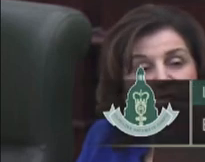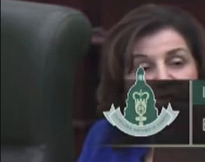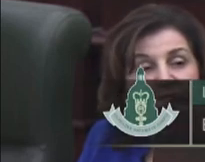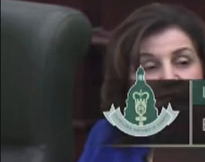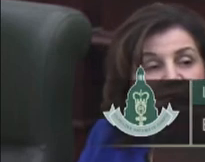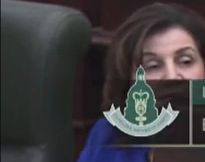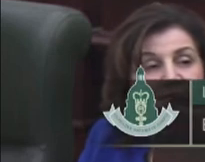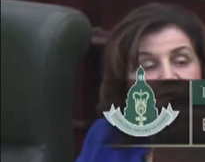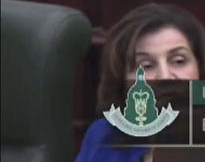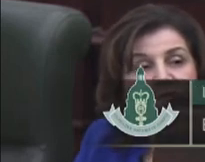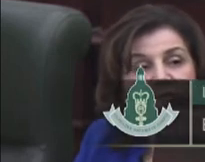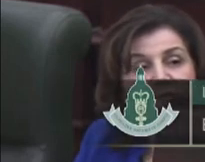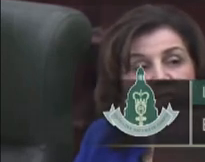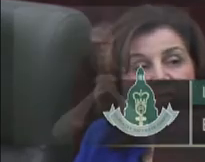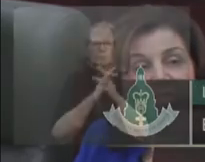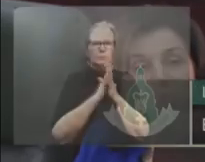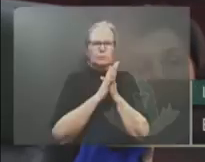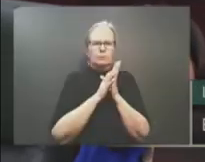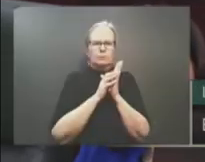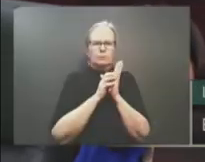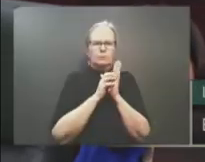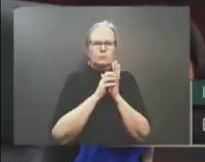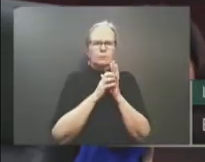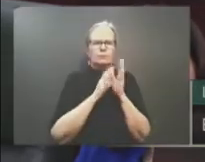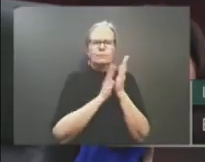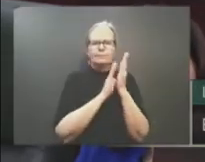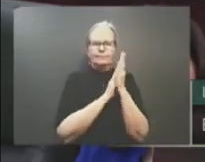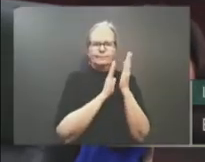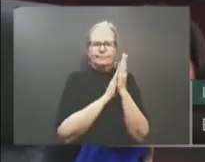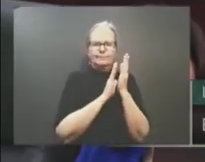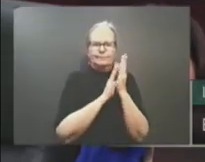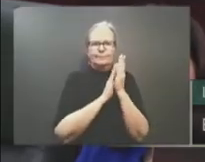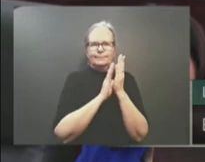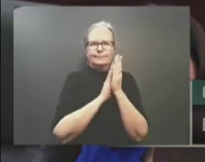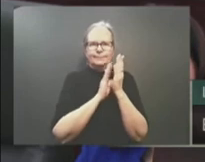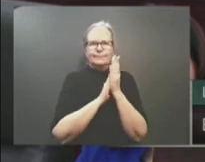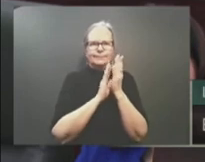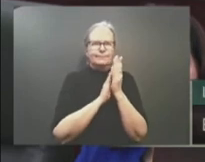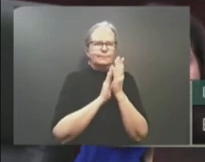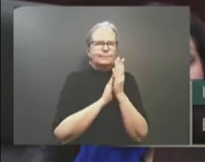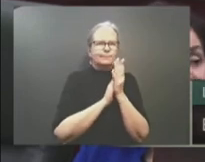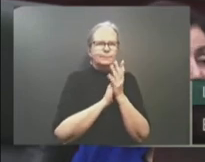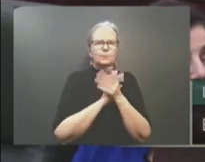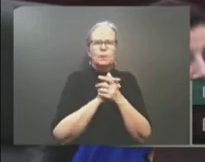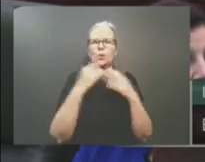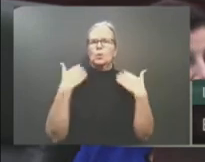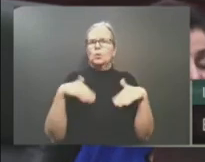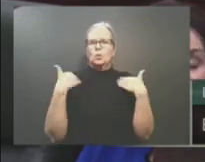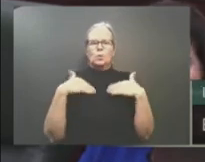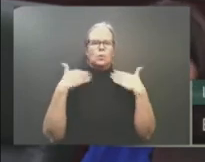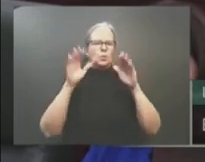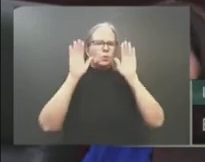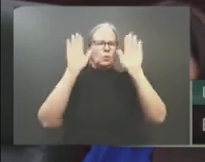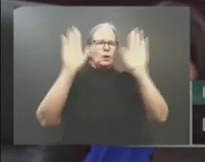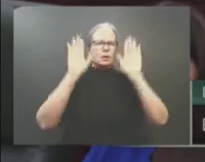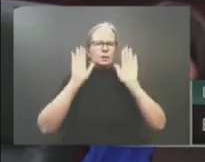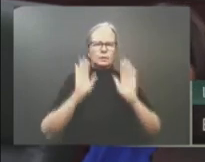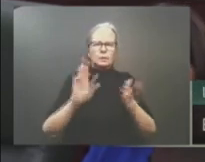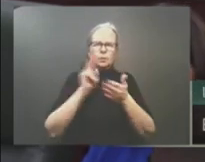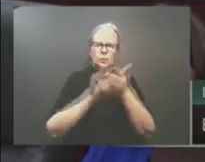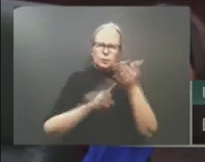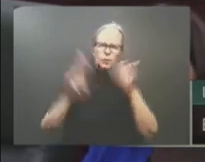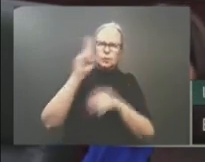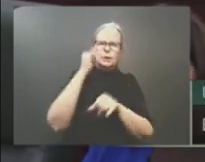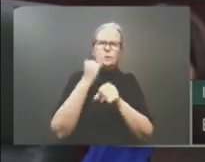7,000 spaces and worked with our incredible post-secondary institutions to create 10,000. 10